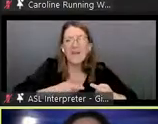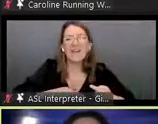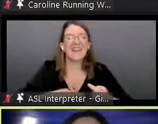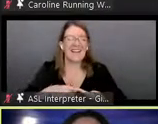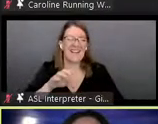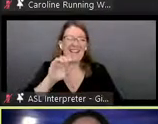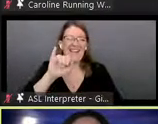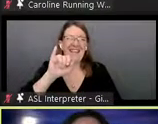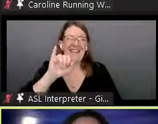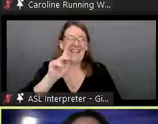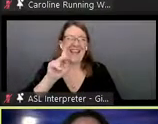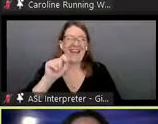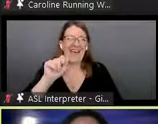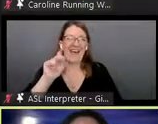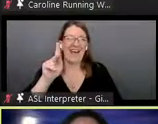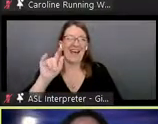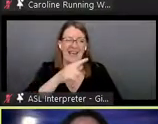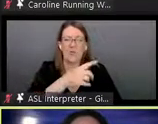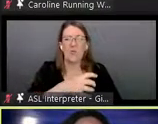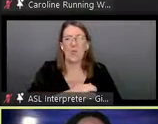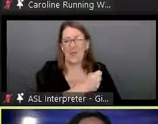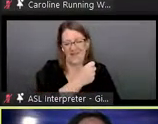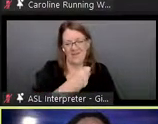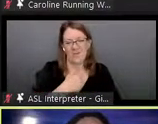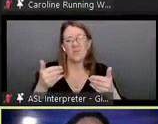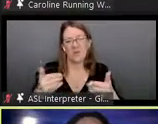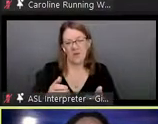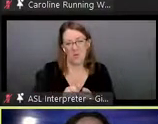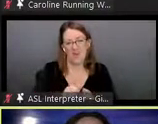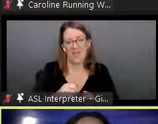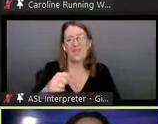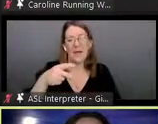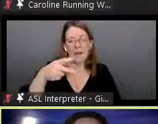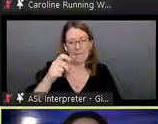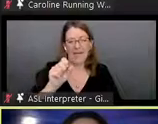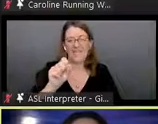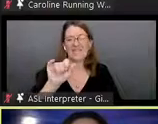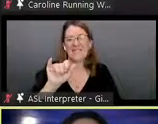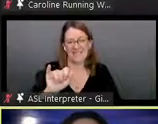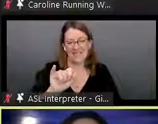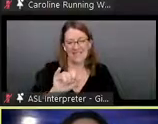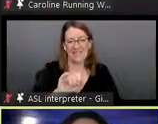won so we went with pikey pisci um for the word